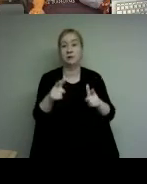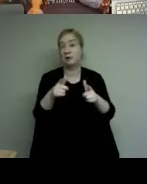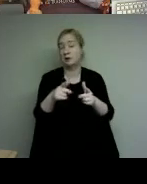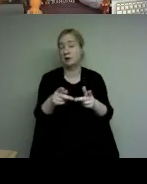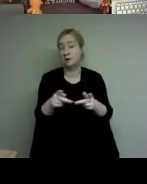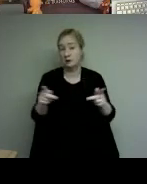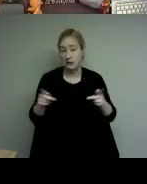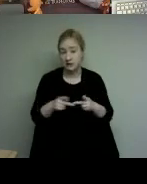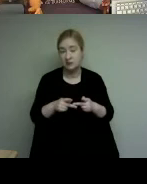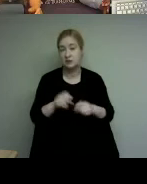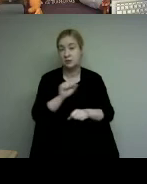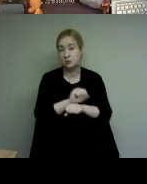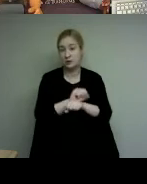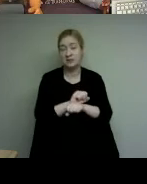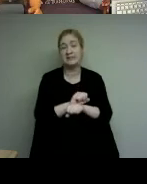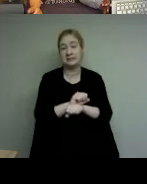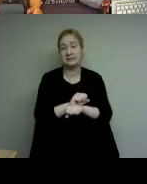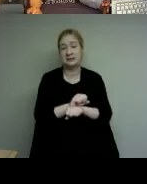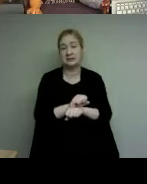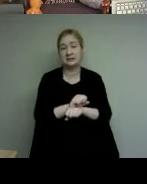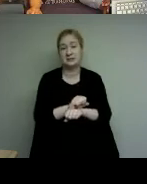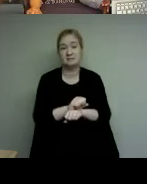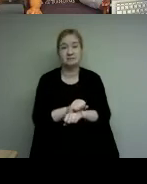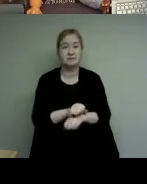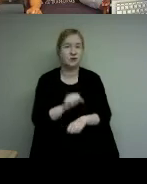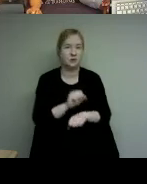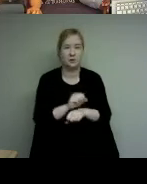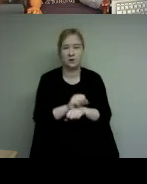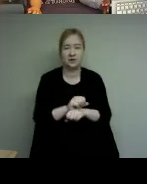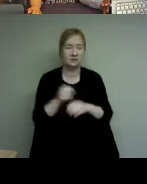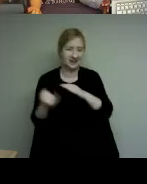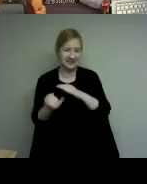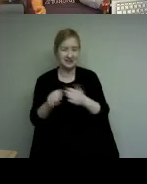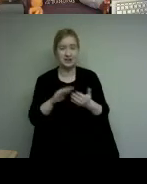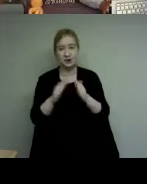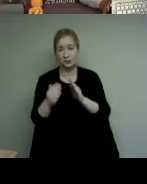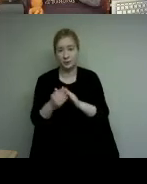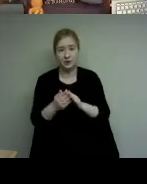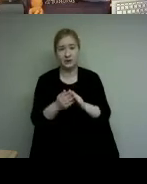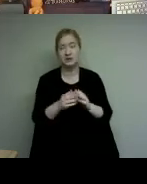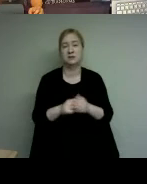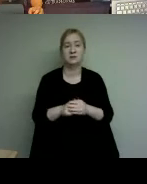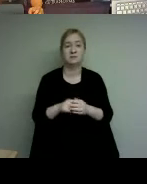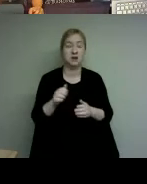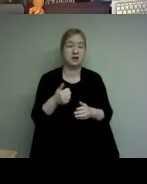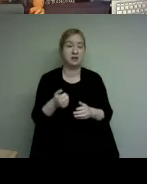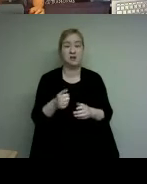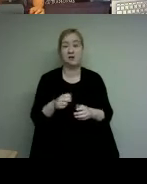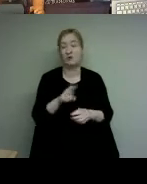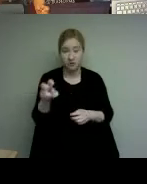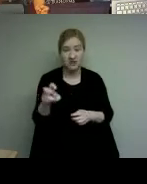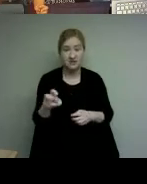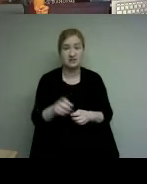be uh in accessible places moving from job site to job site public transportation is not